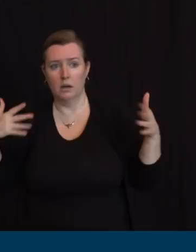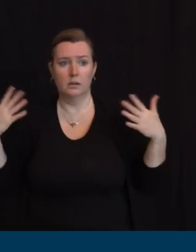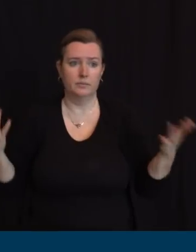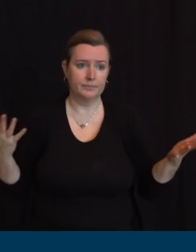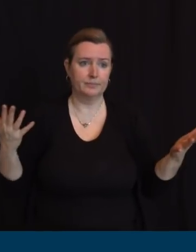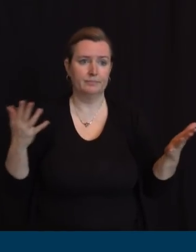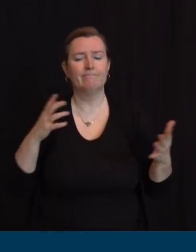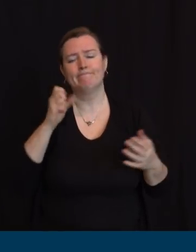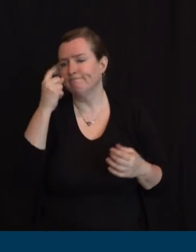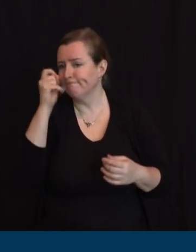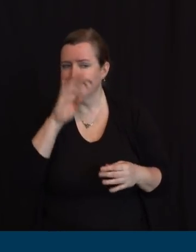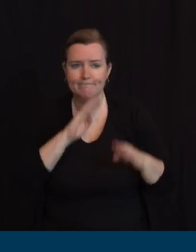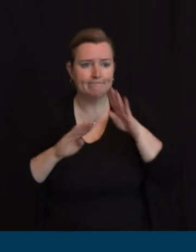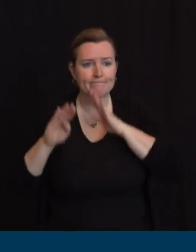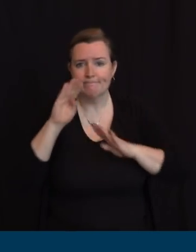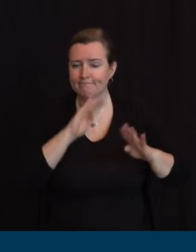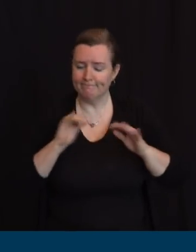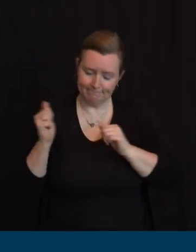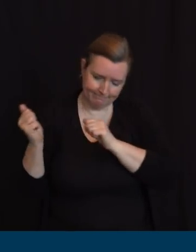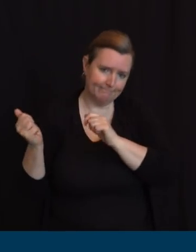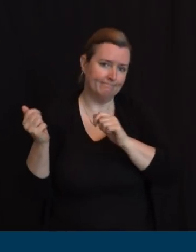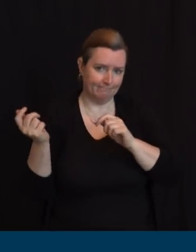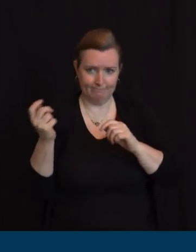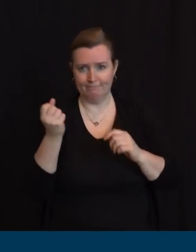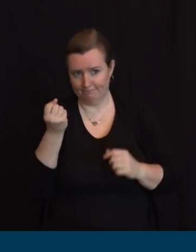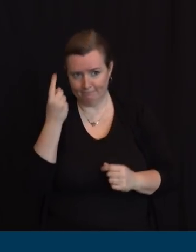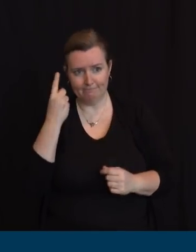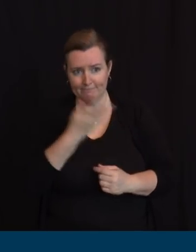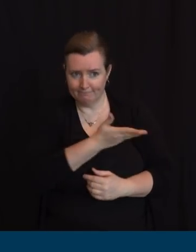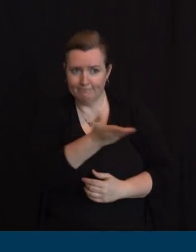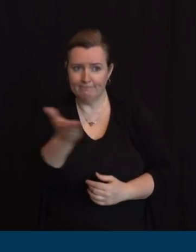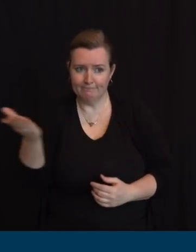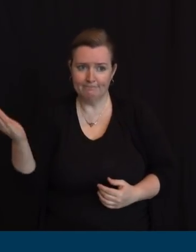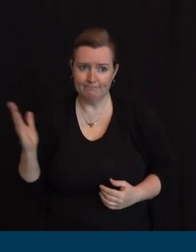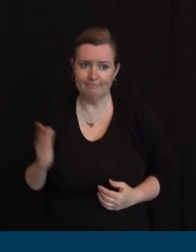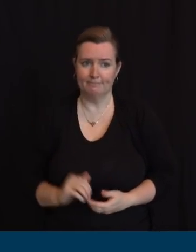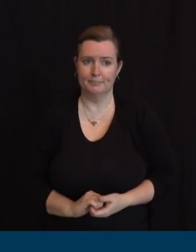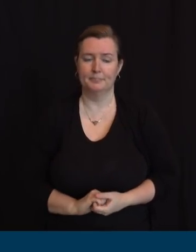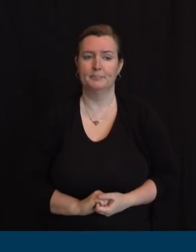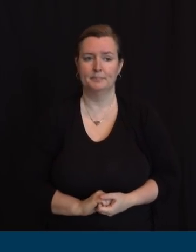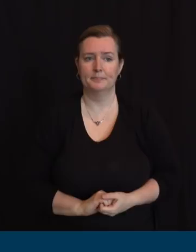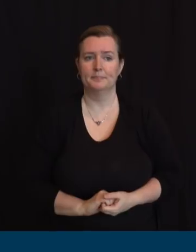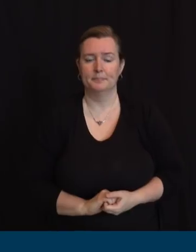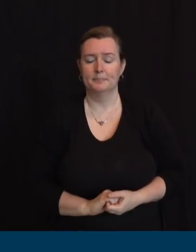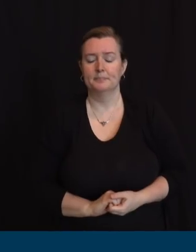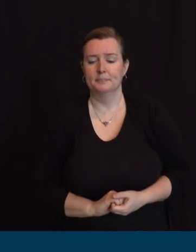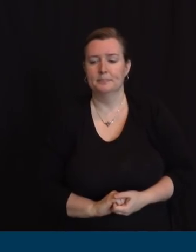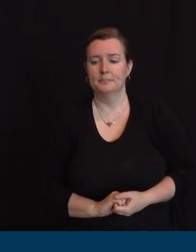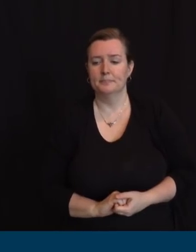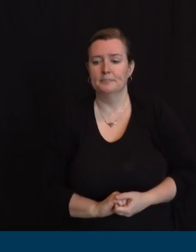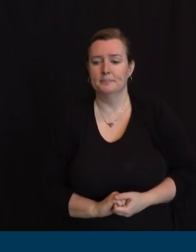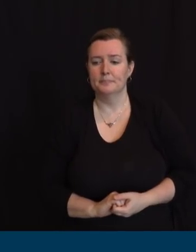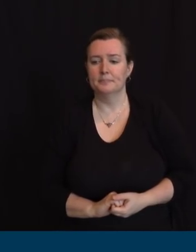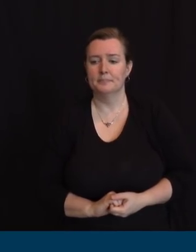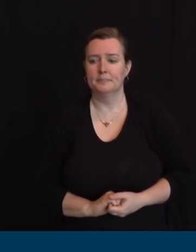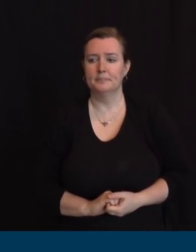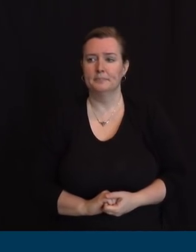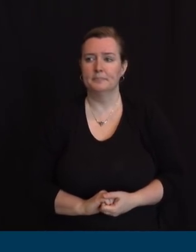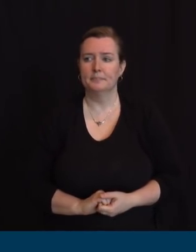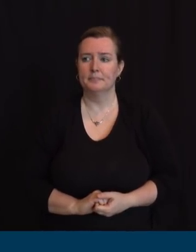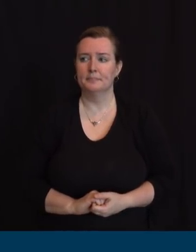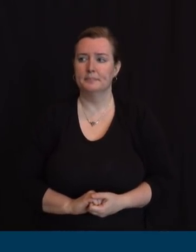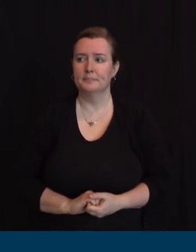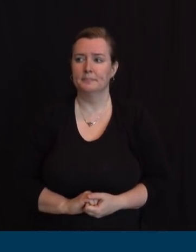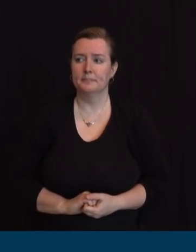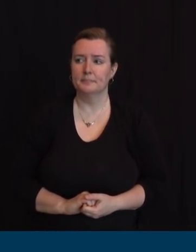believe I was on with Rob Angelo last night back and forth I believe literally over the past 24 hours this has gotten to a meaningfully